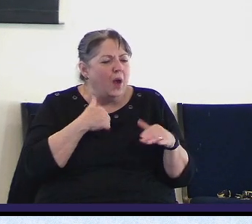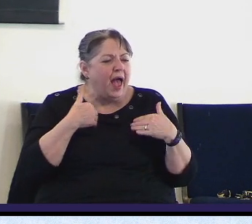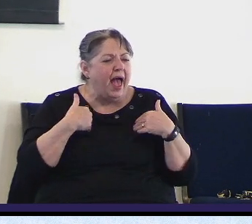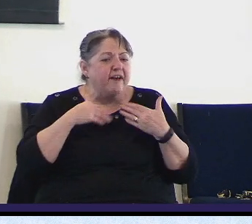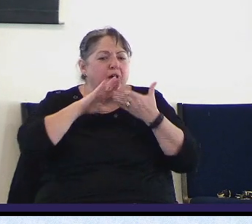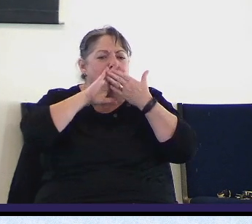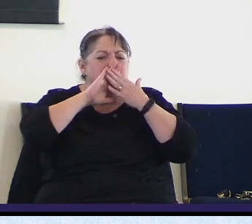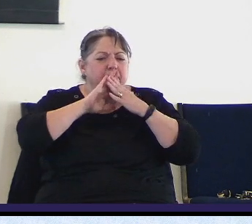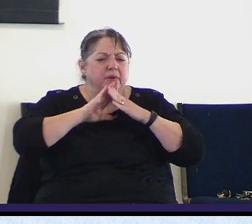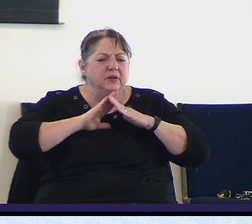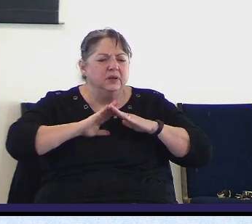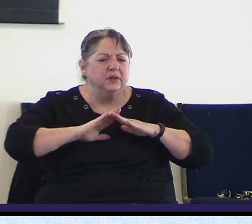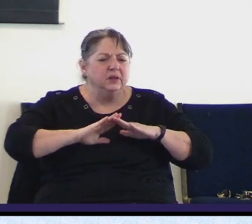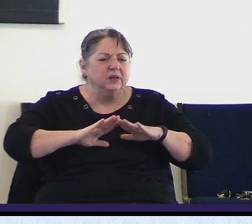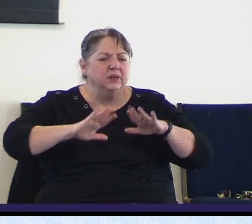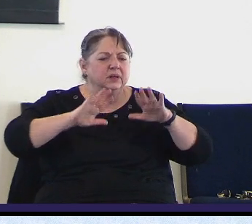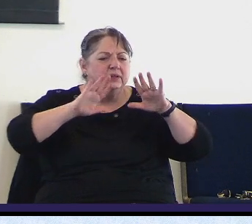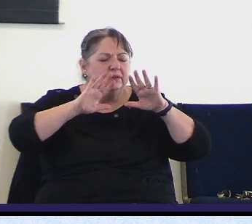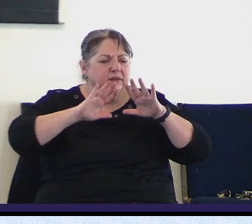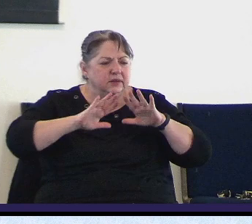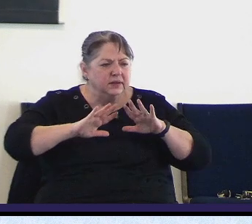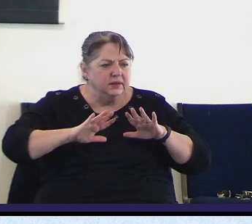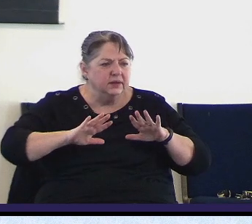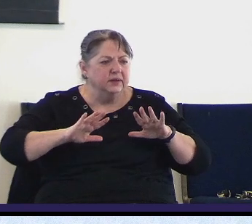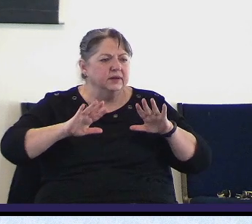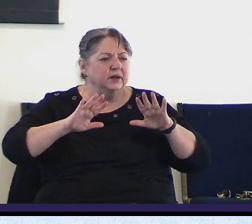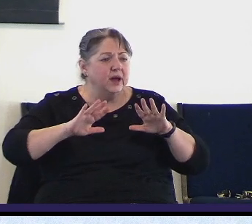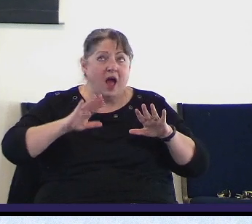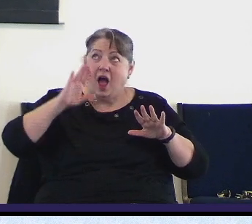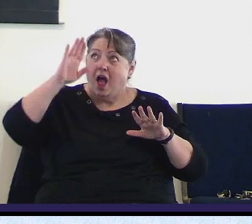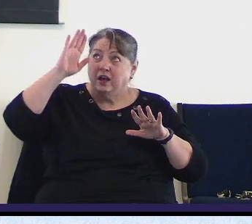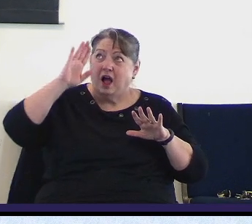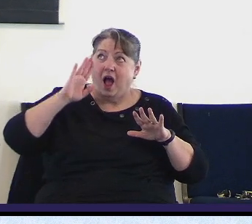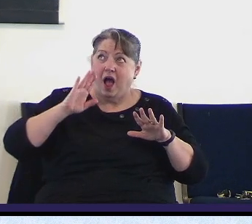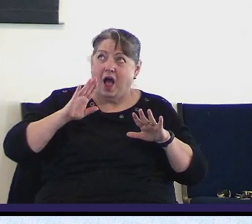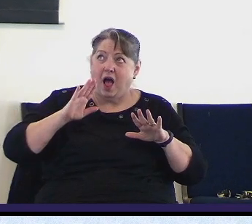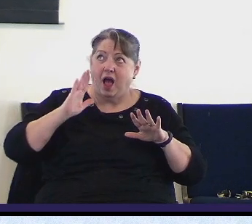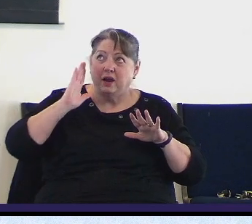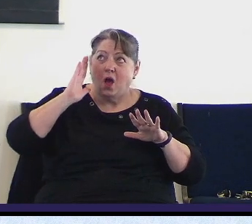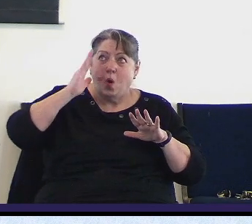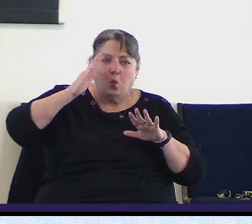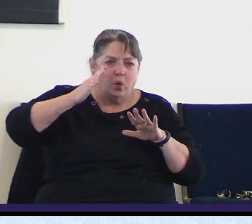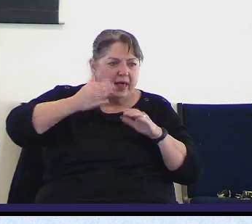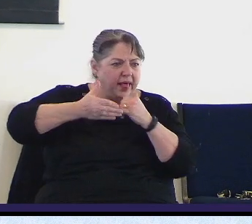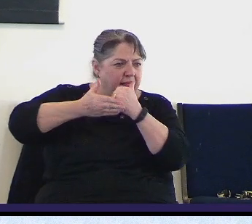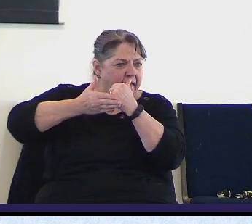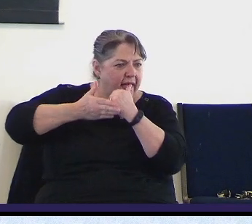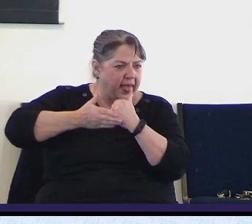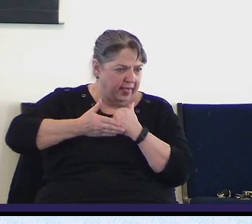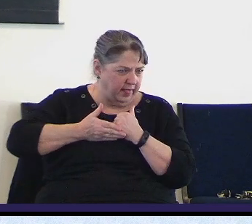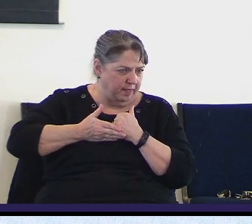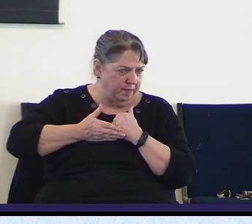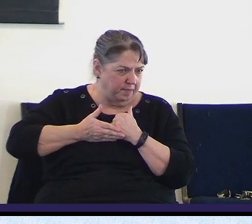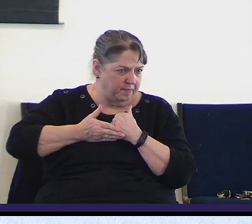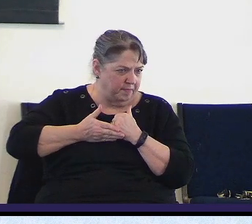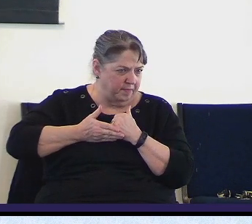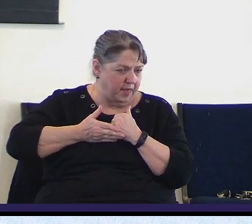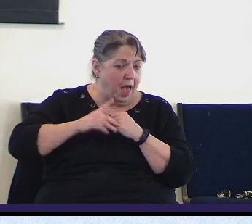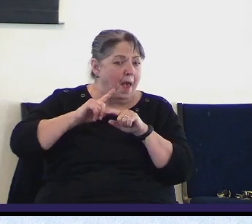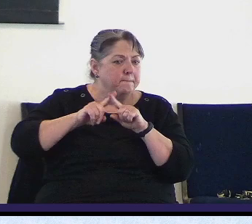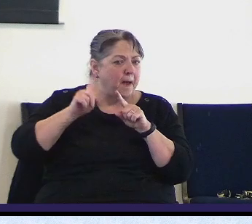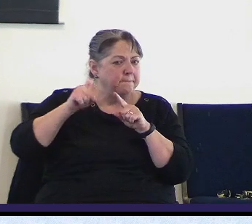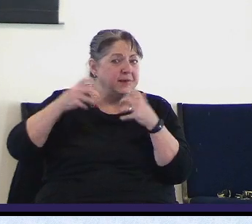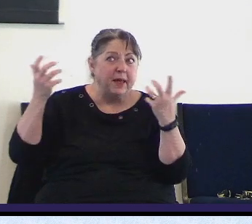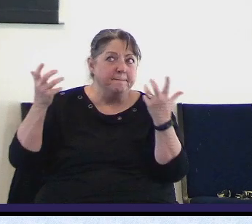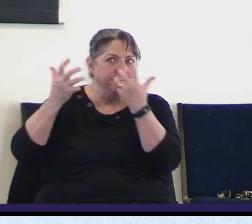have this peace in knowing that he will according to his will and the peace